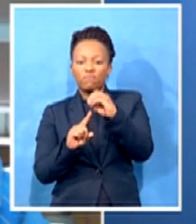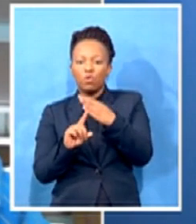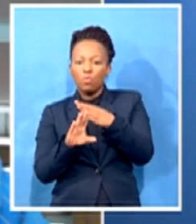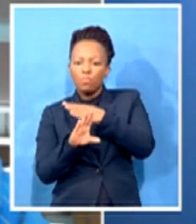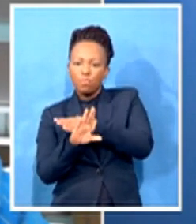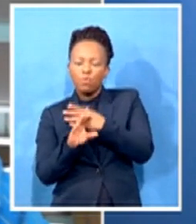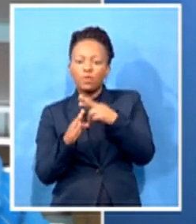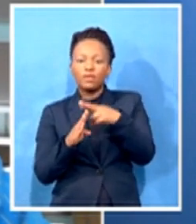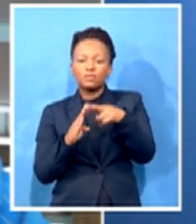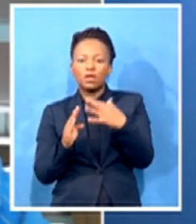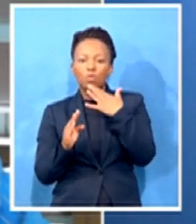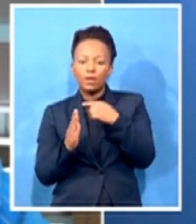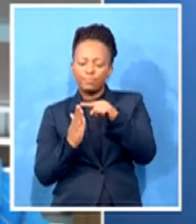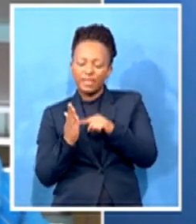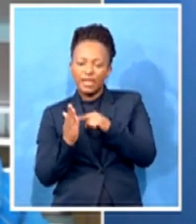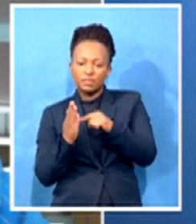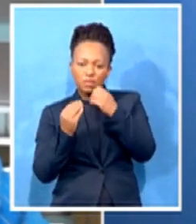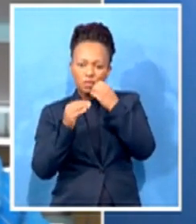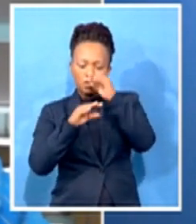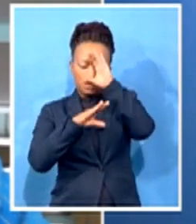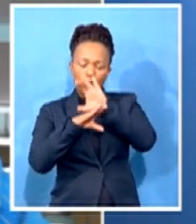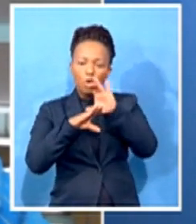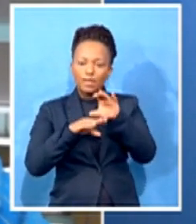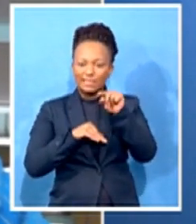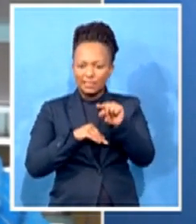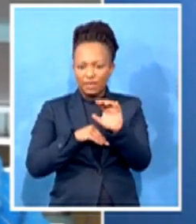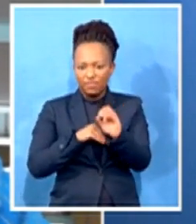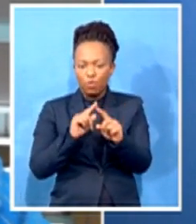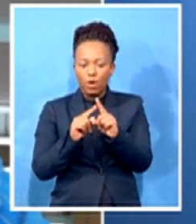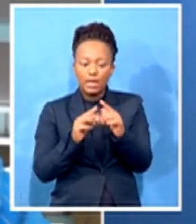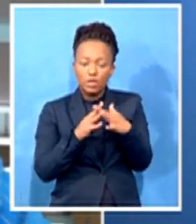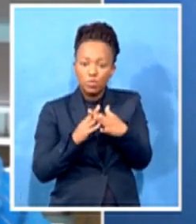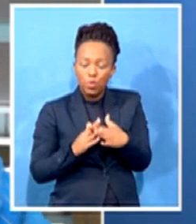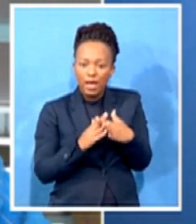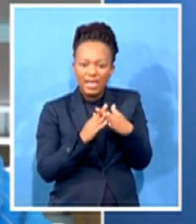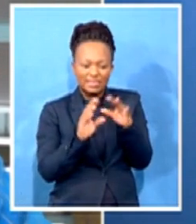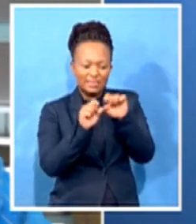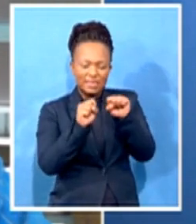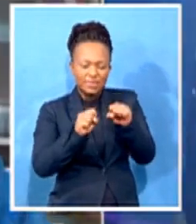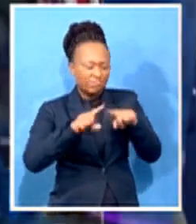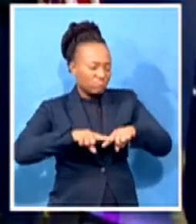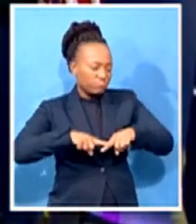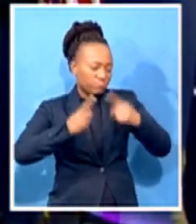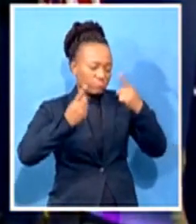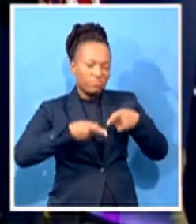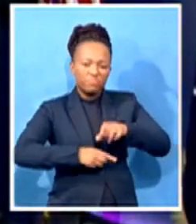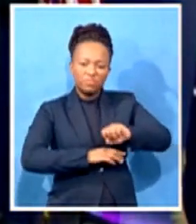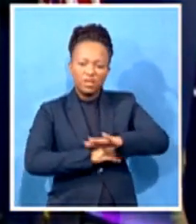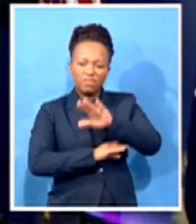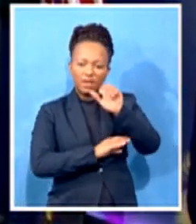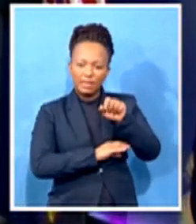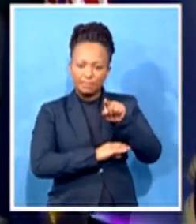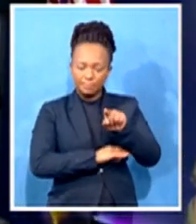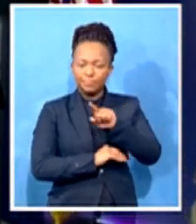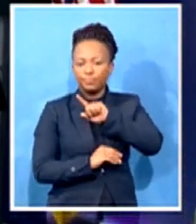gets very arcane. And the U.S. is very different than the South African system. And in that regard, because it is less straightforward